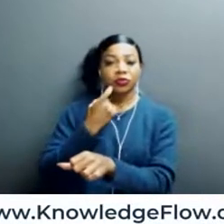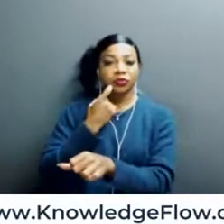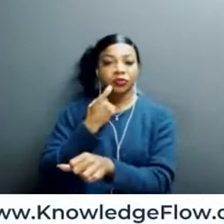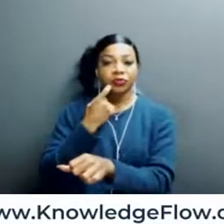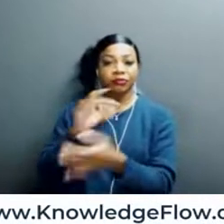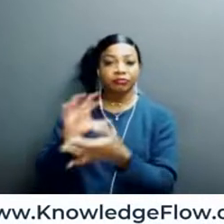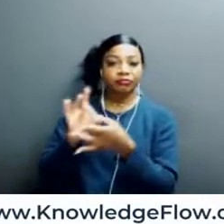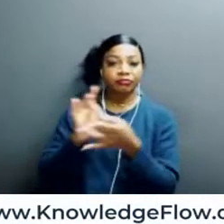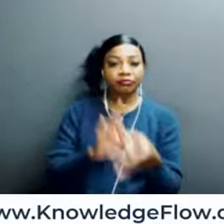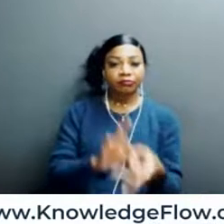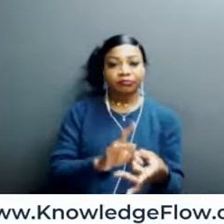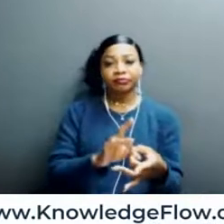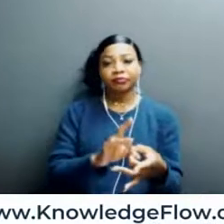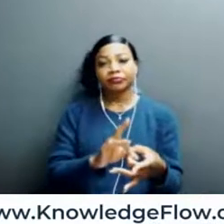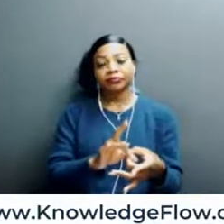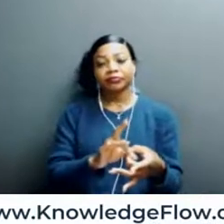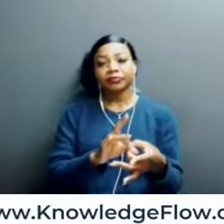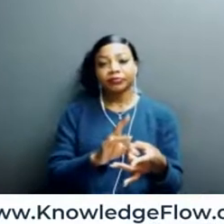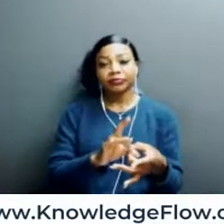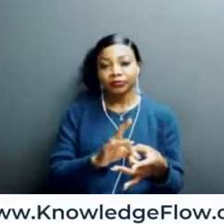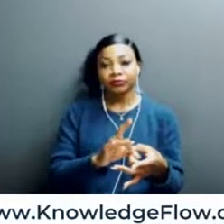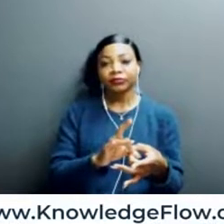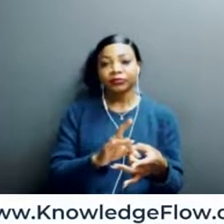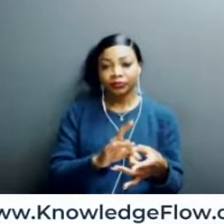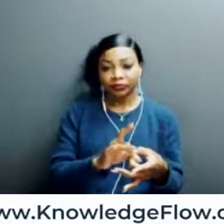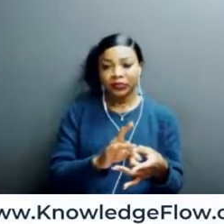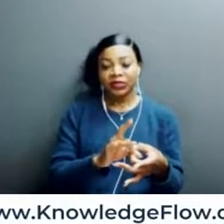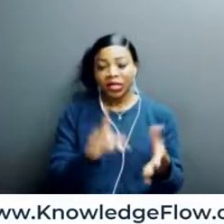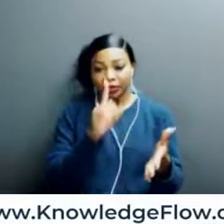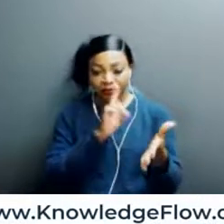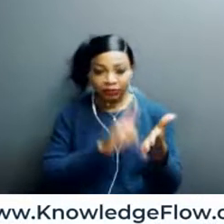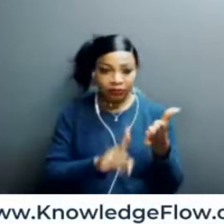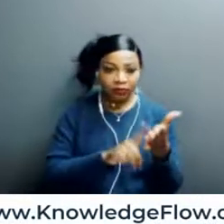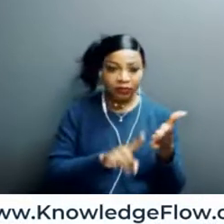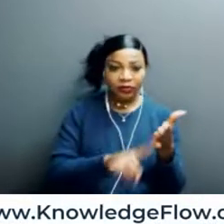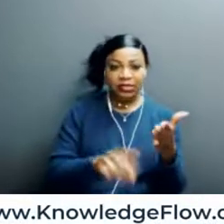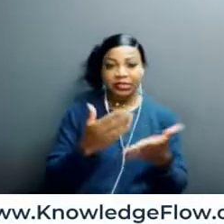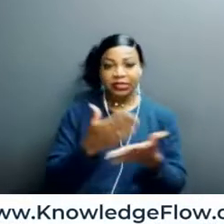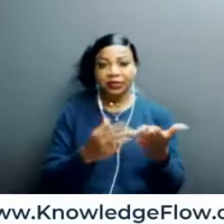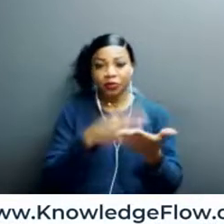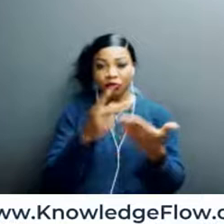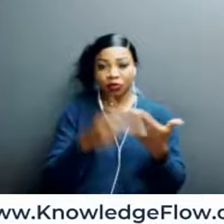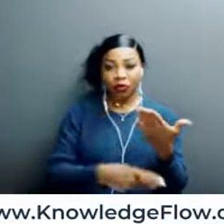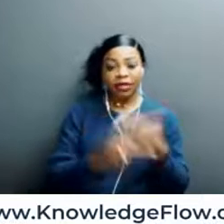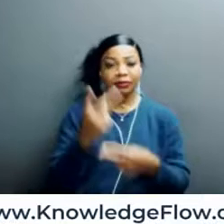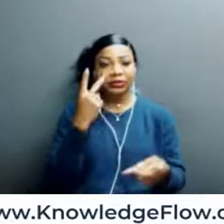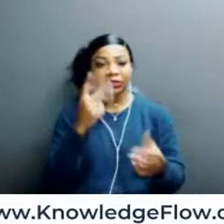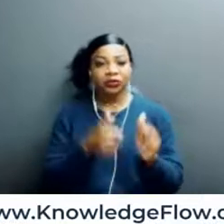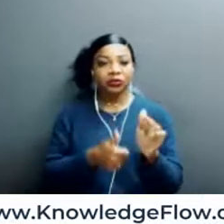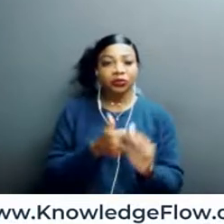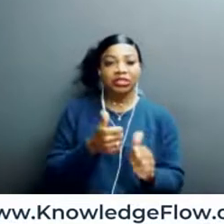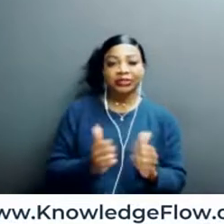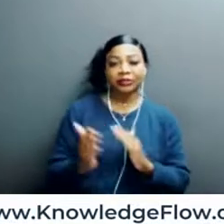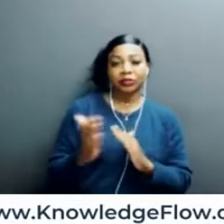with the kind of mapping out existing programs across the country and seeing what the best practices are, did that give you a